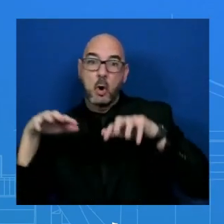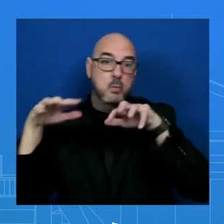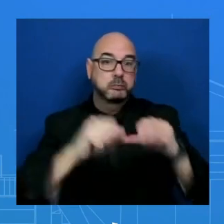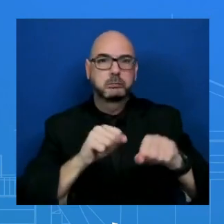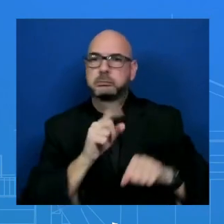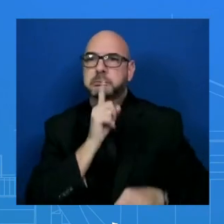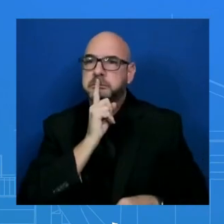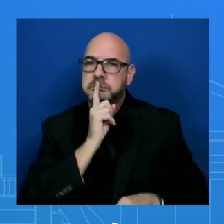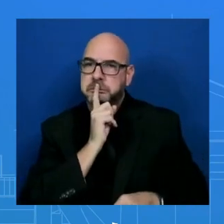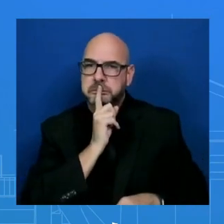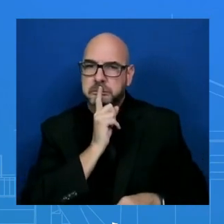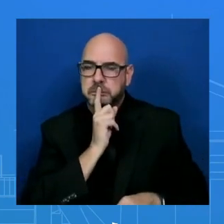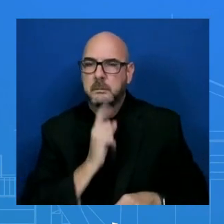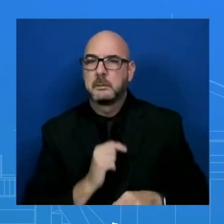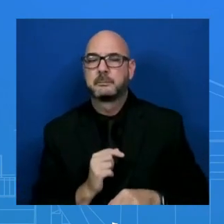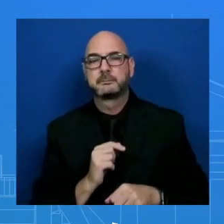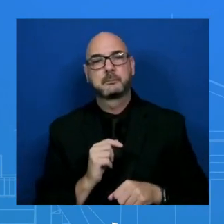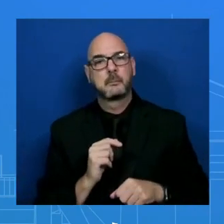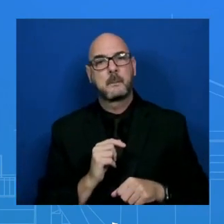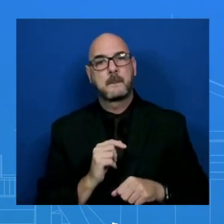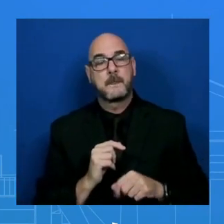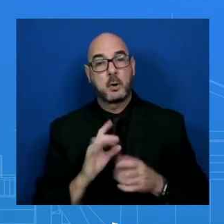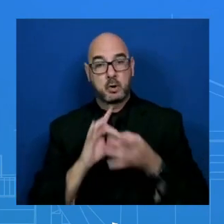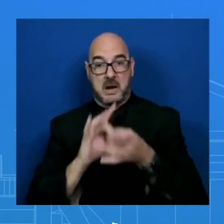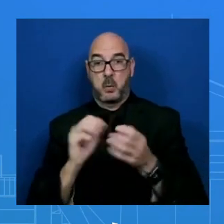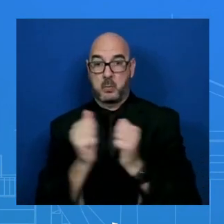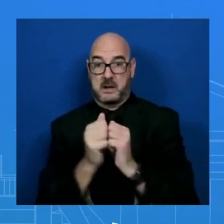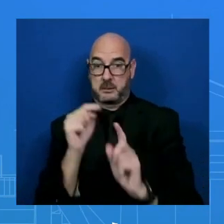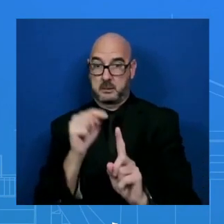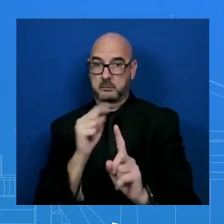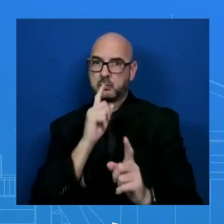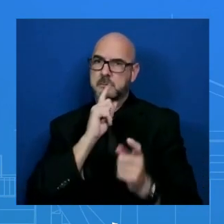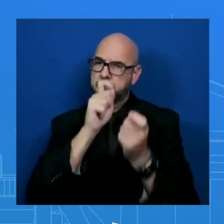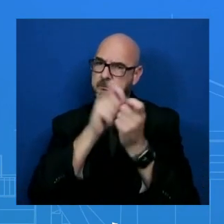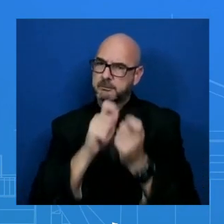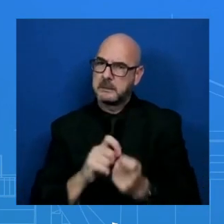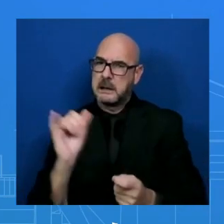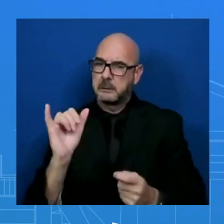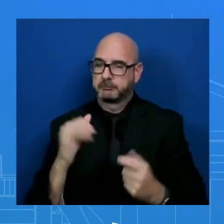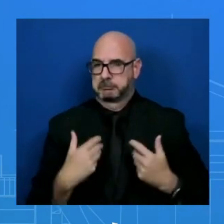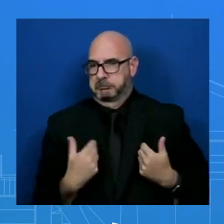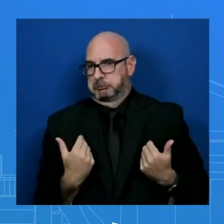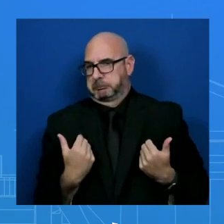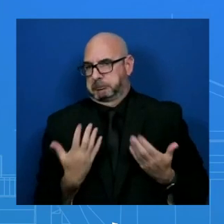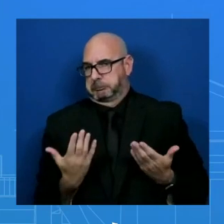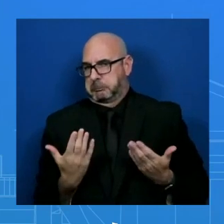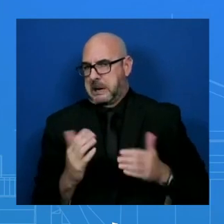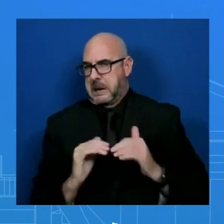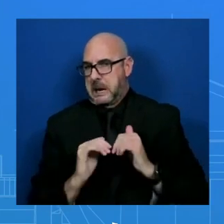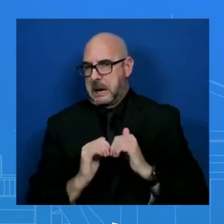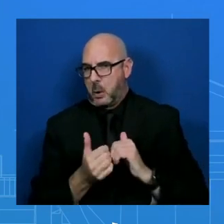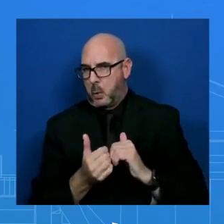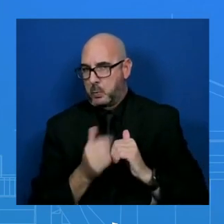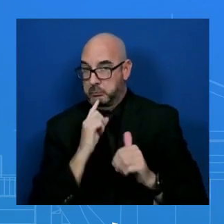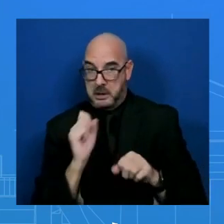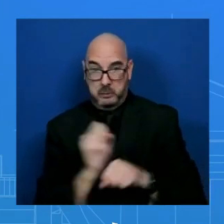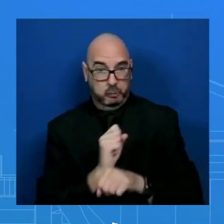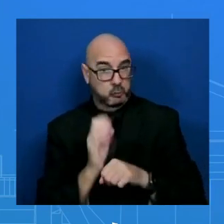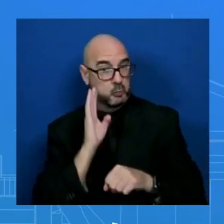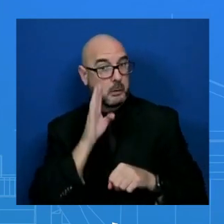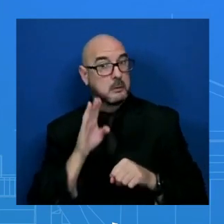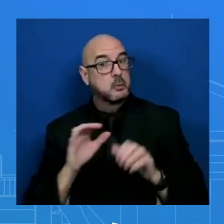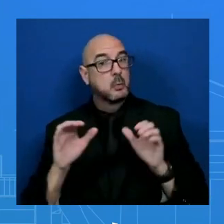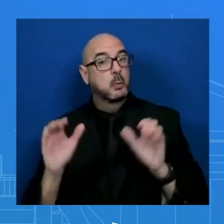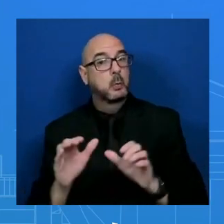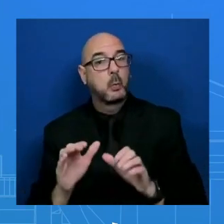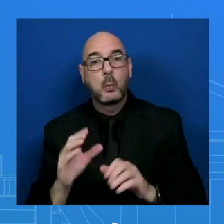In terms of the precise operational elements of that, how they will operate physically in Port-au-Prince and other parts of Haiti, I'm going